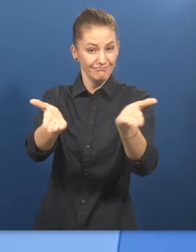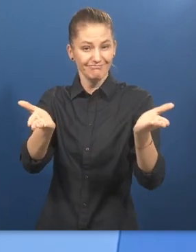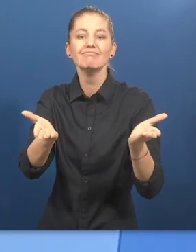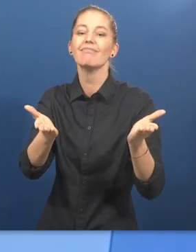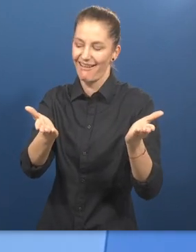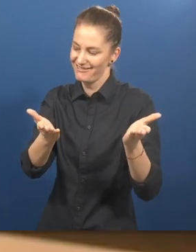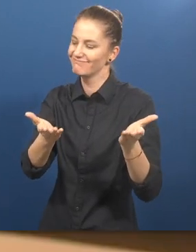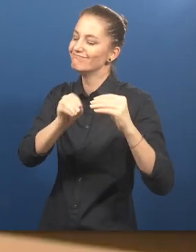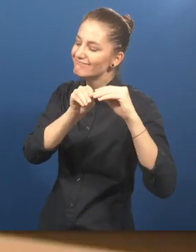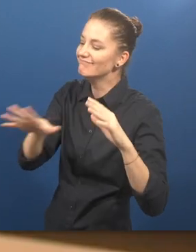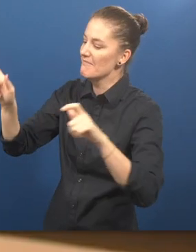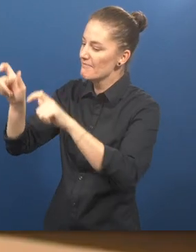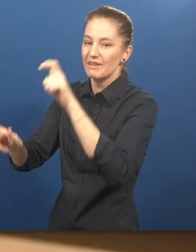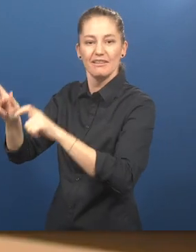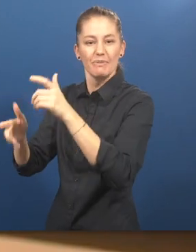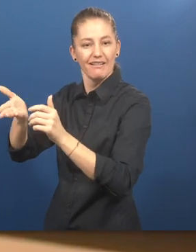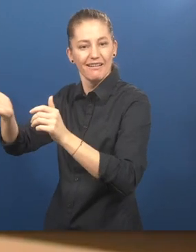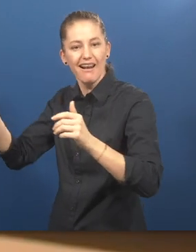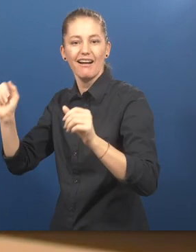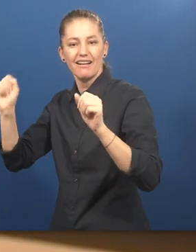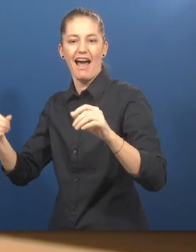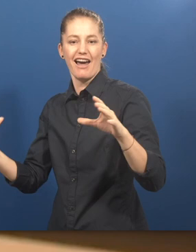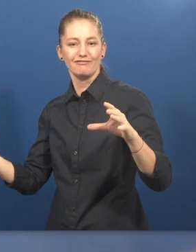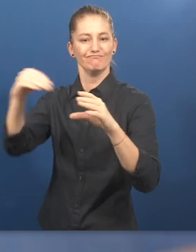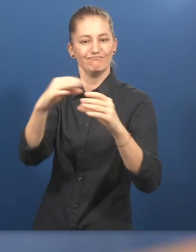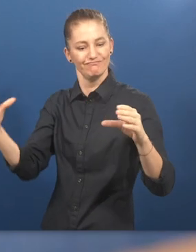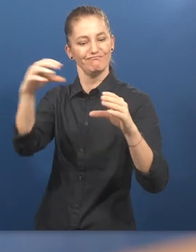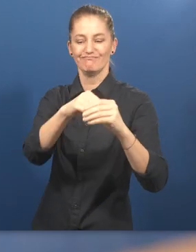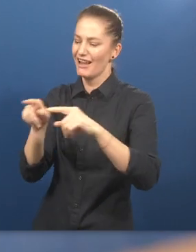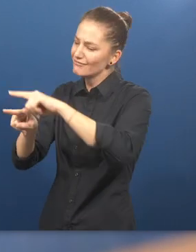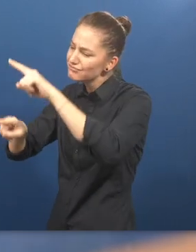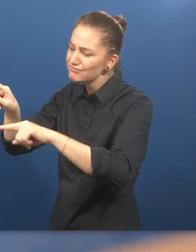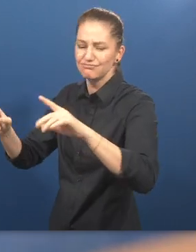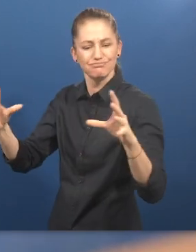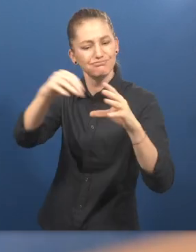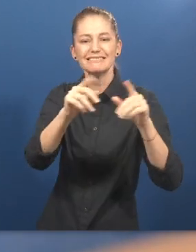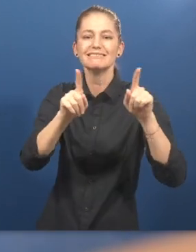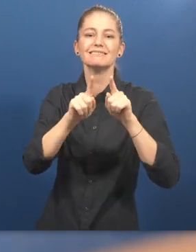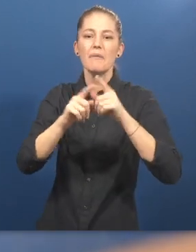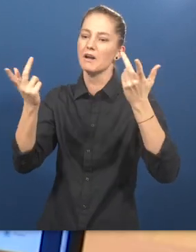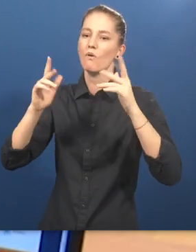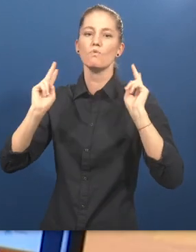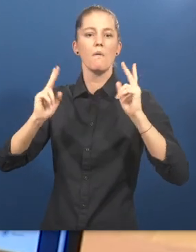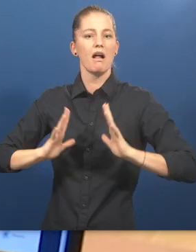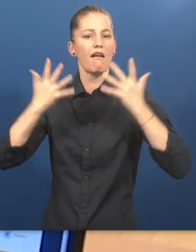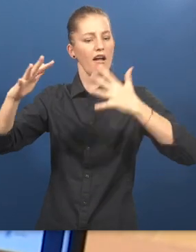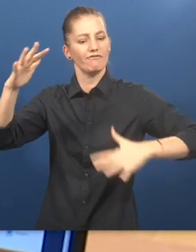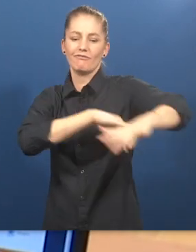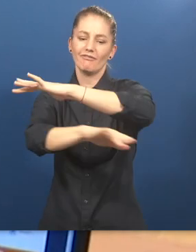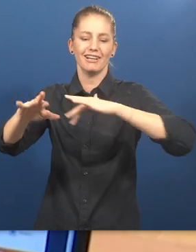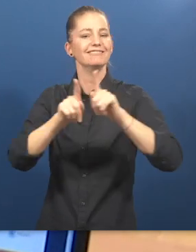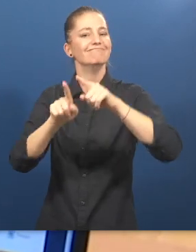it promotes the quality of life for people with intellectual disabilities through a job fixed, stable and well valued socially.